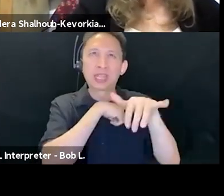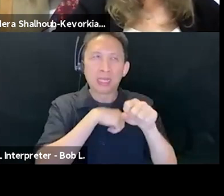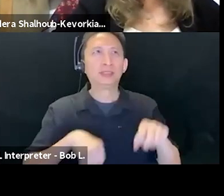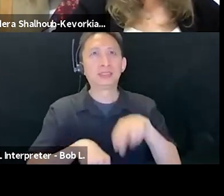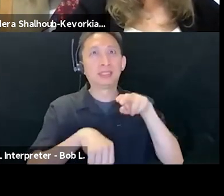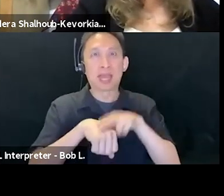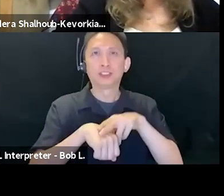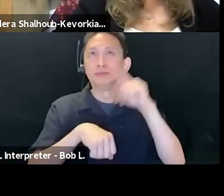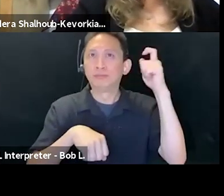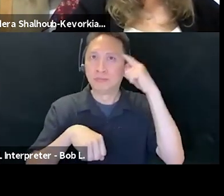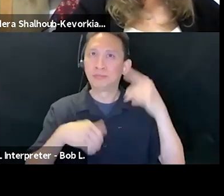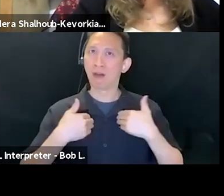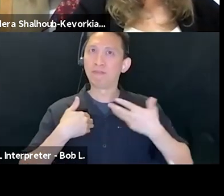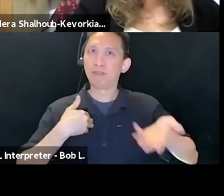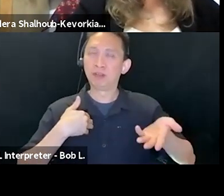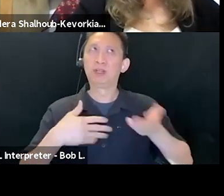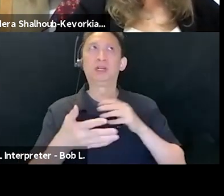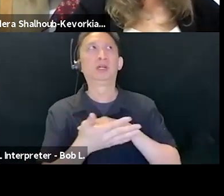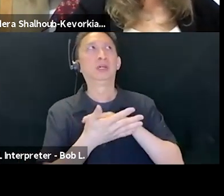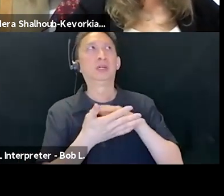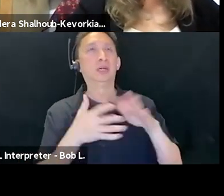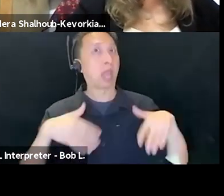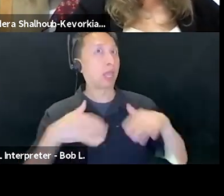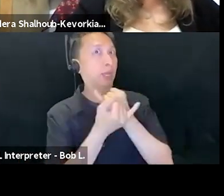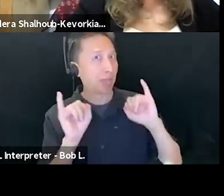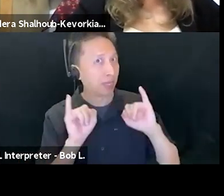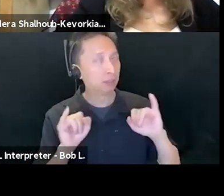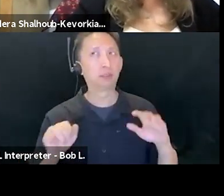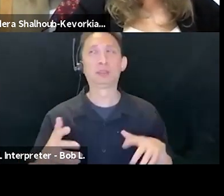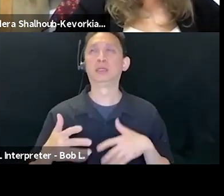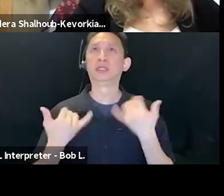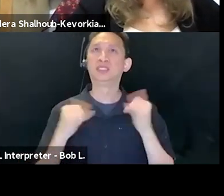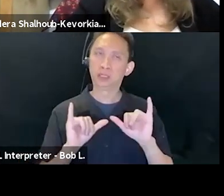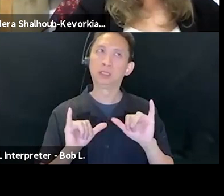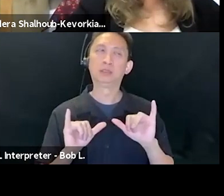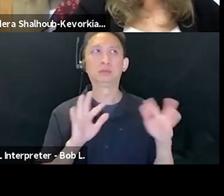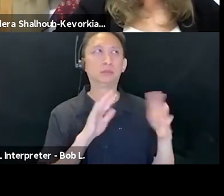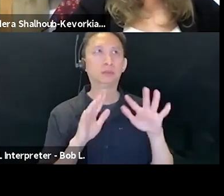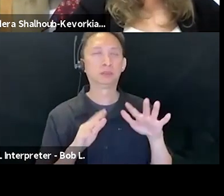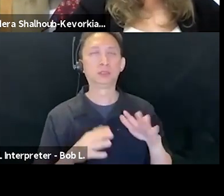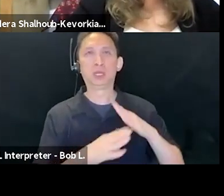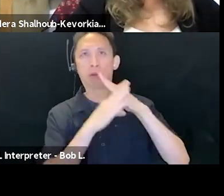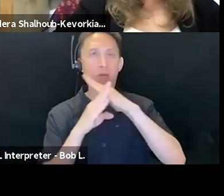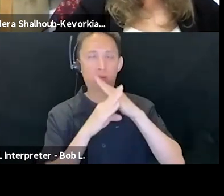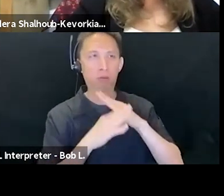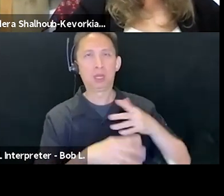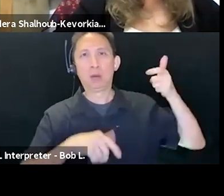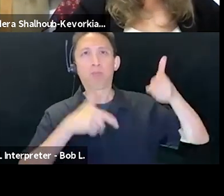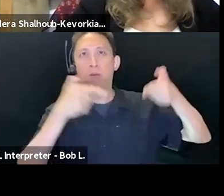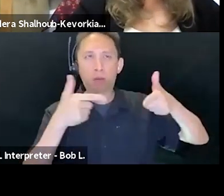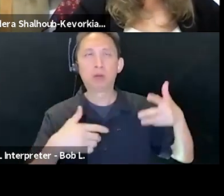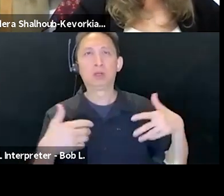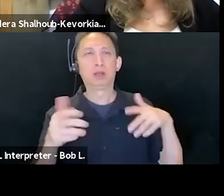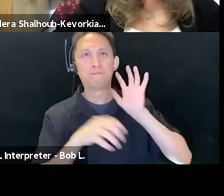place. It's not, it's not yet independent, obviously, it's not, it's very much under embargo and bombardment and siege and apartheid and so